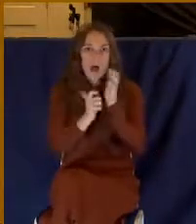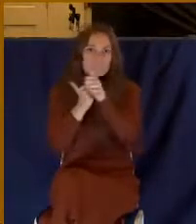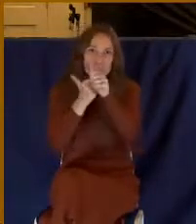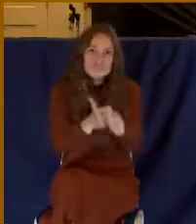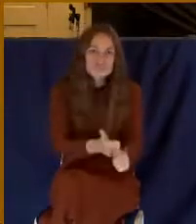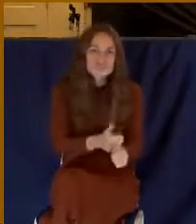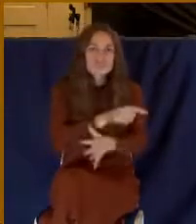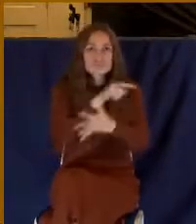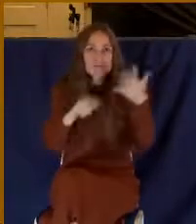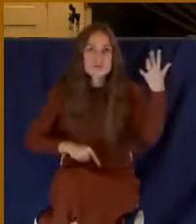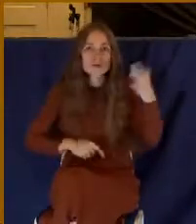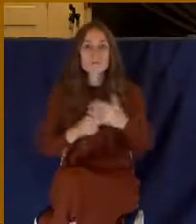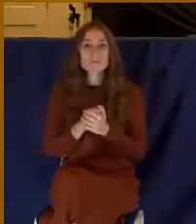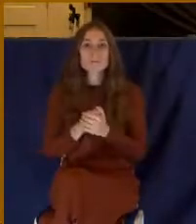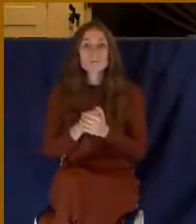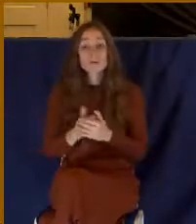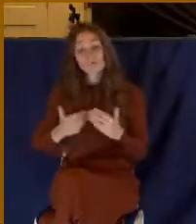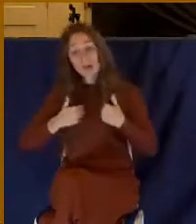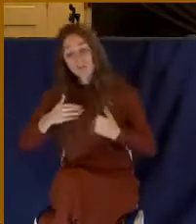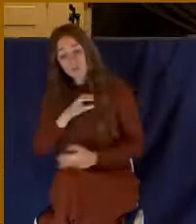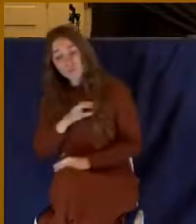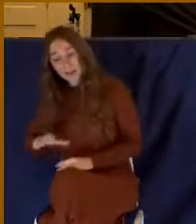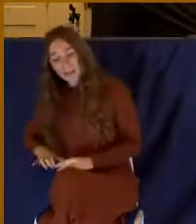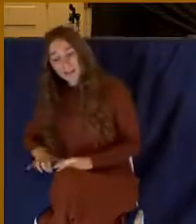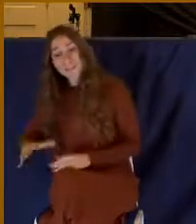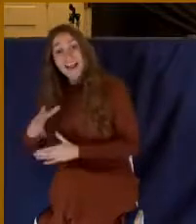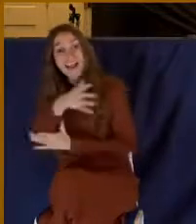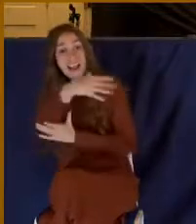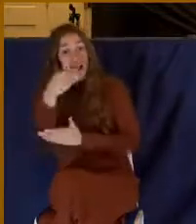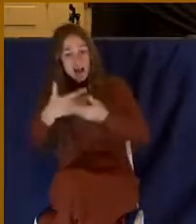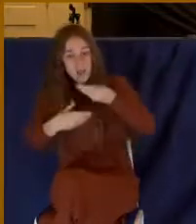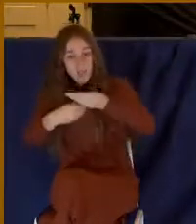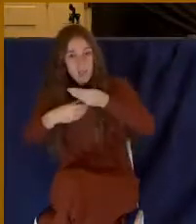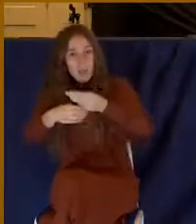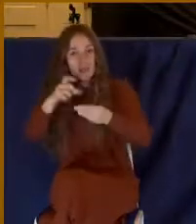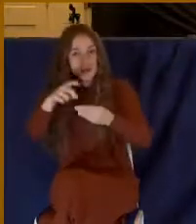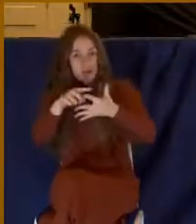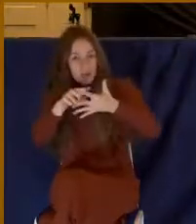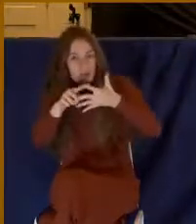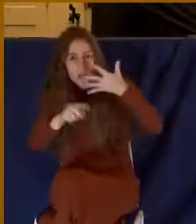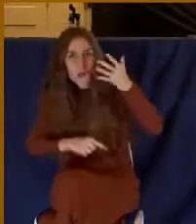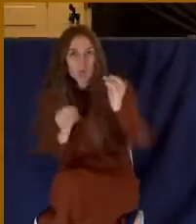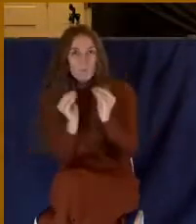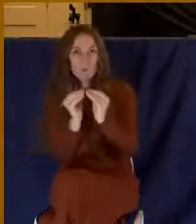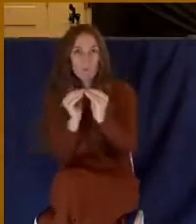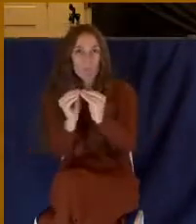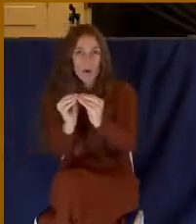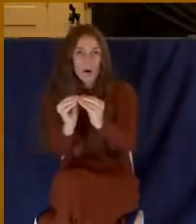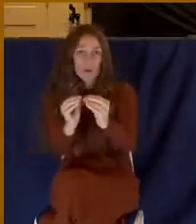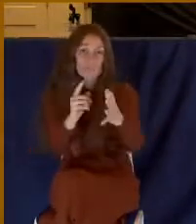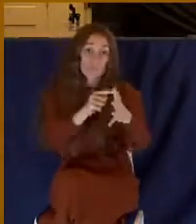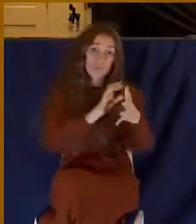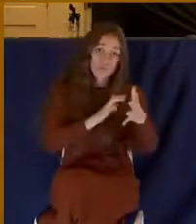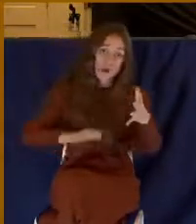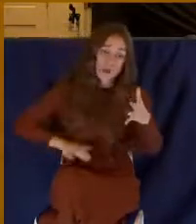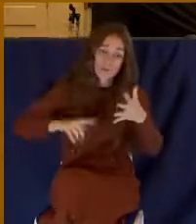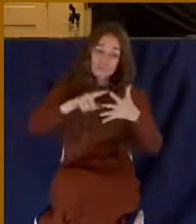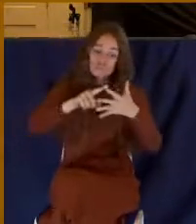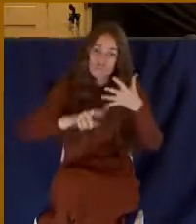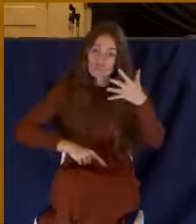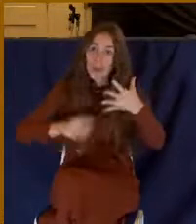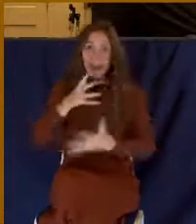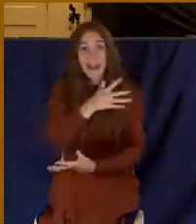ritual along with Christ, you see. And it's this ritual that they said will